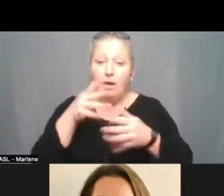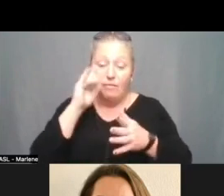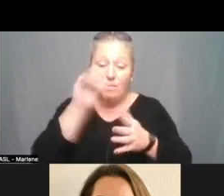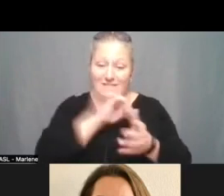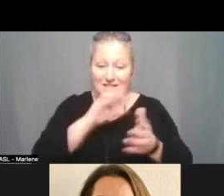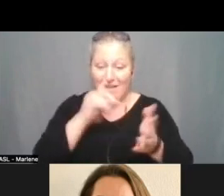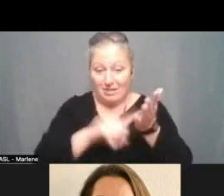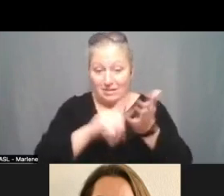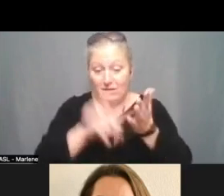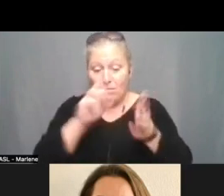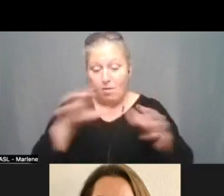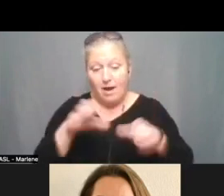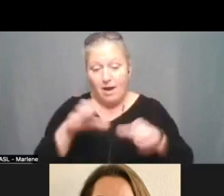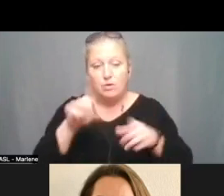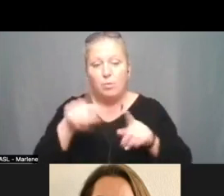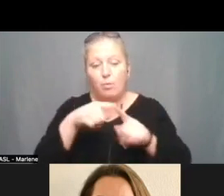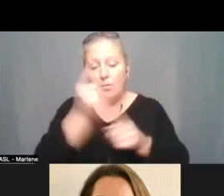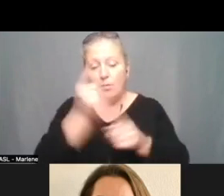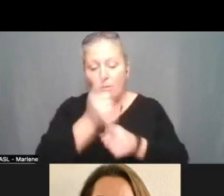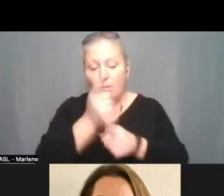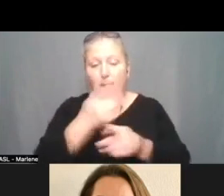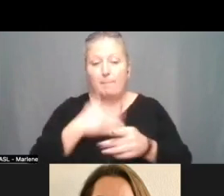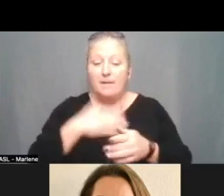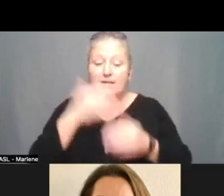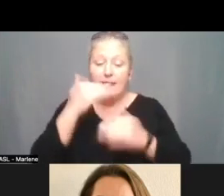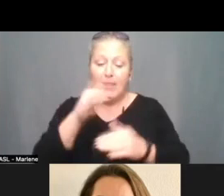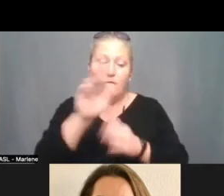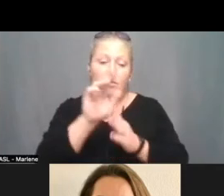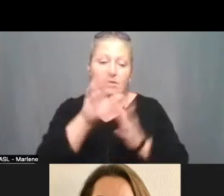action, where appropriate. Please limit your statements to three minutes.